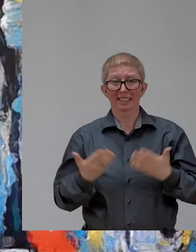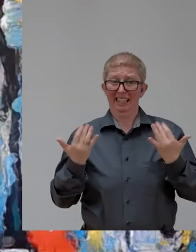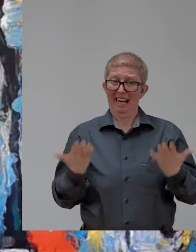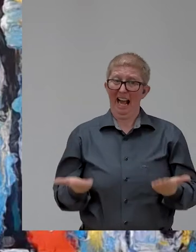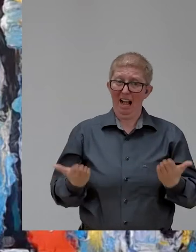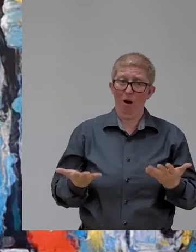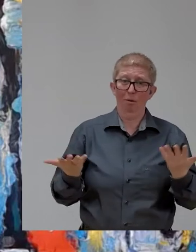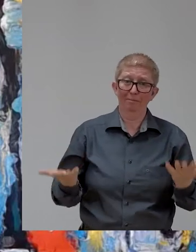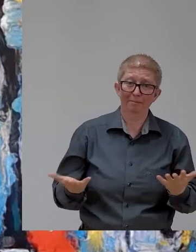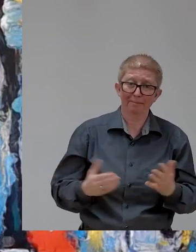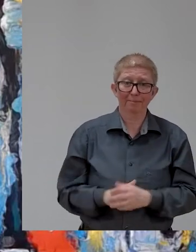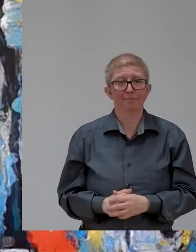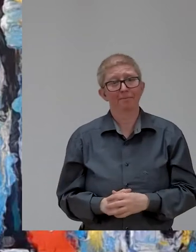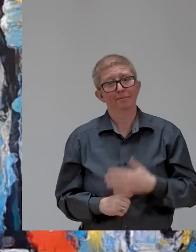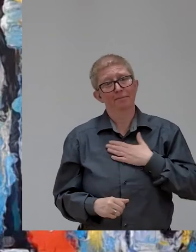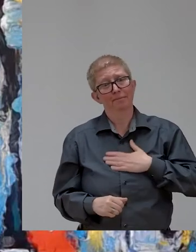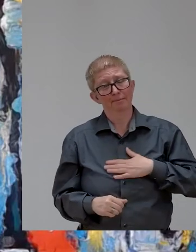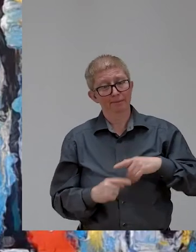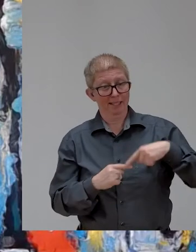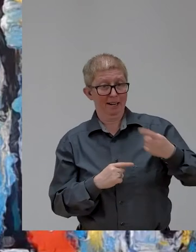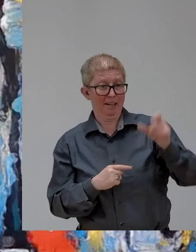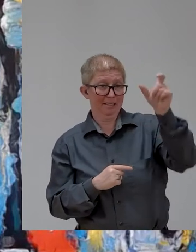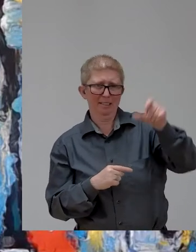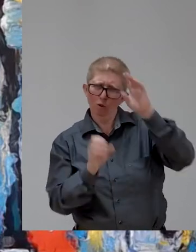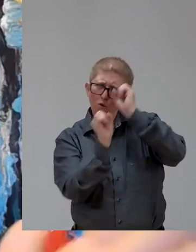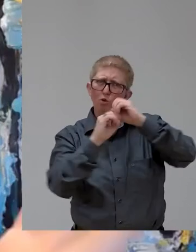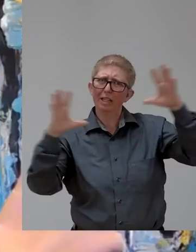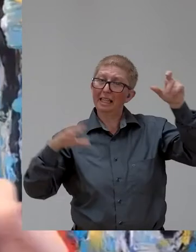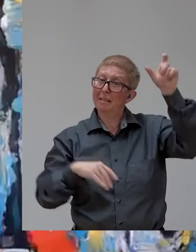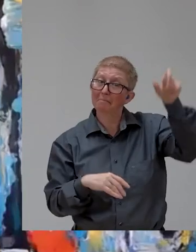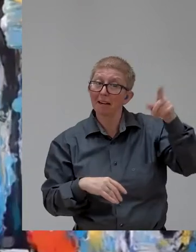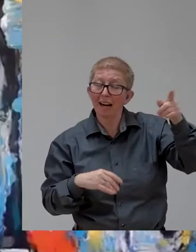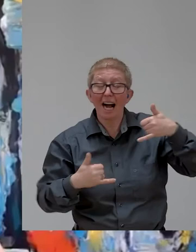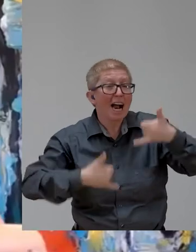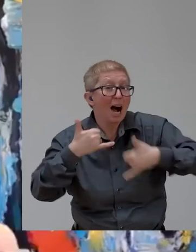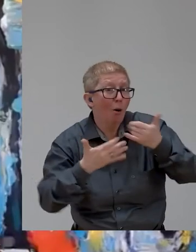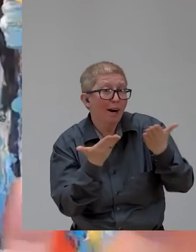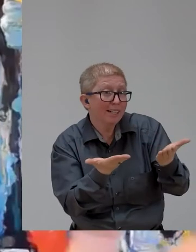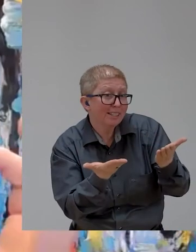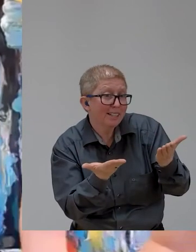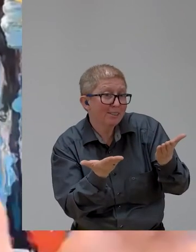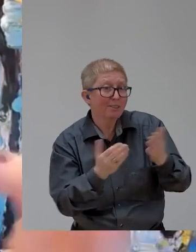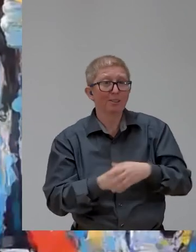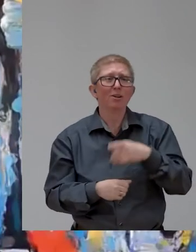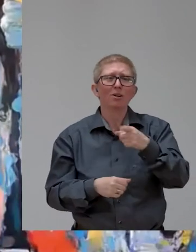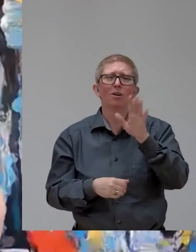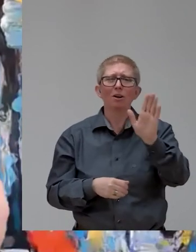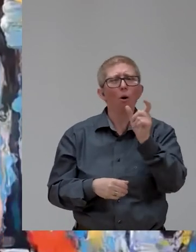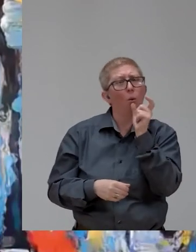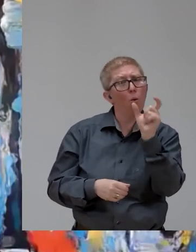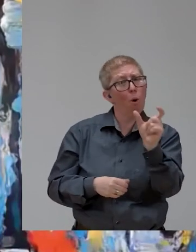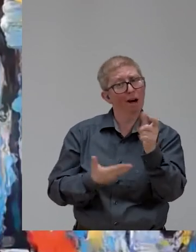my next streamer, Caroline. You are on the verge of making it